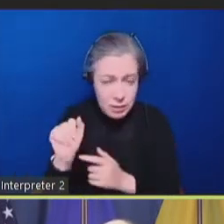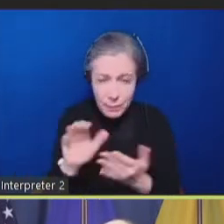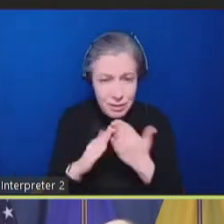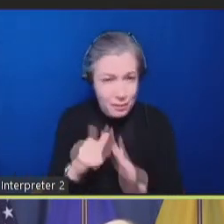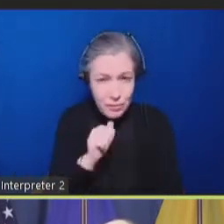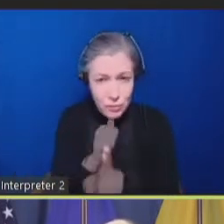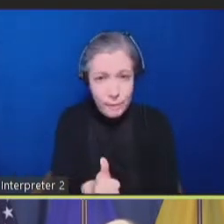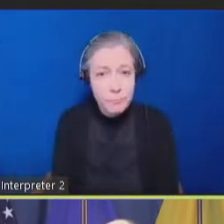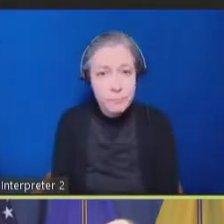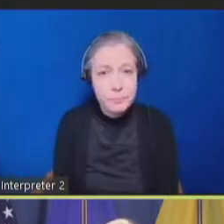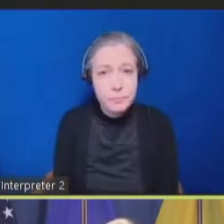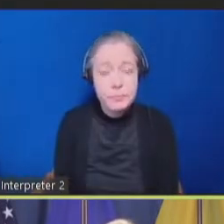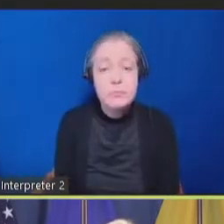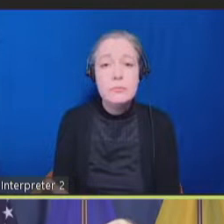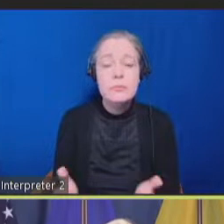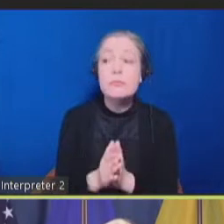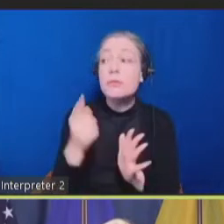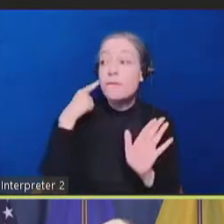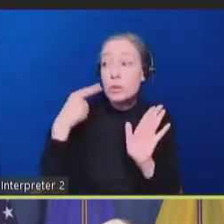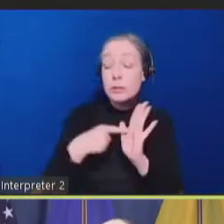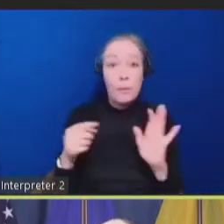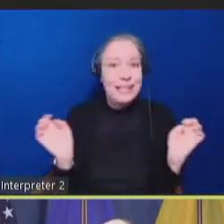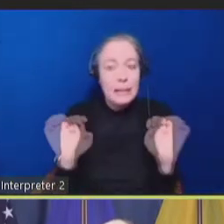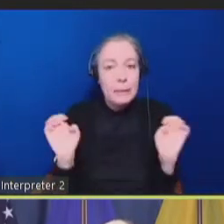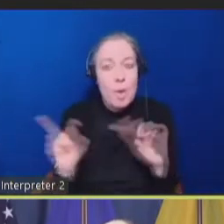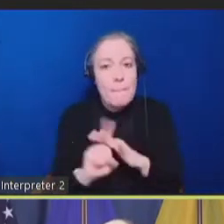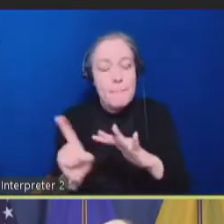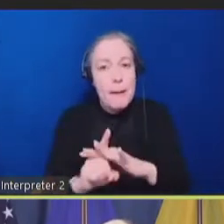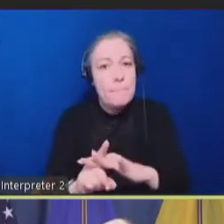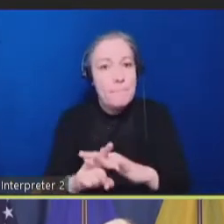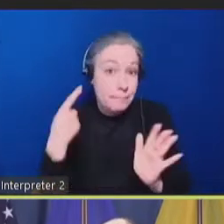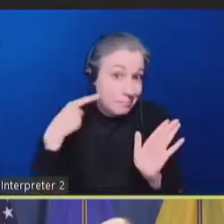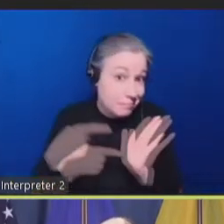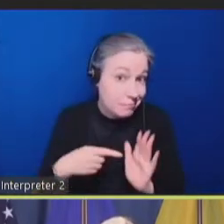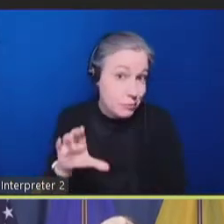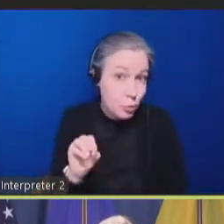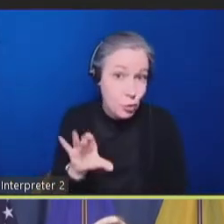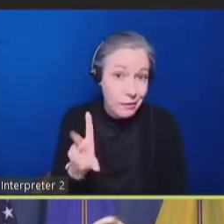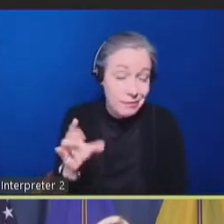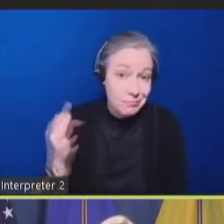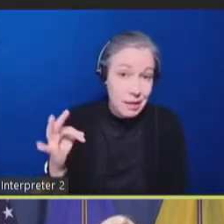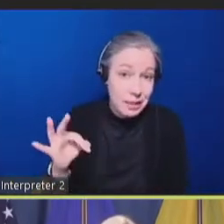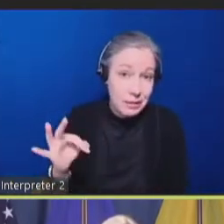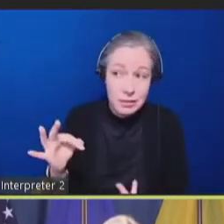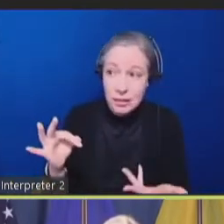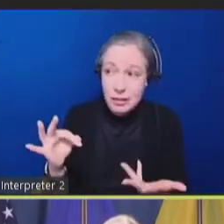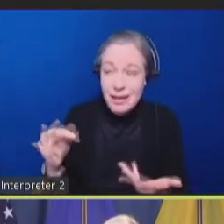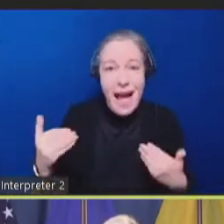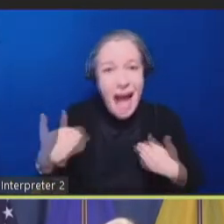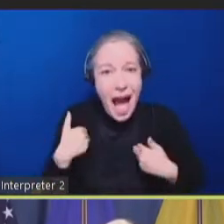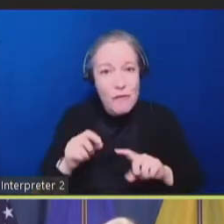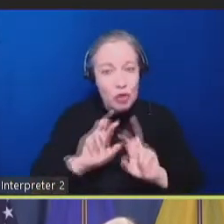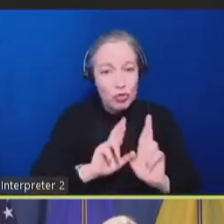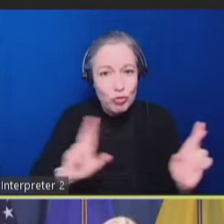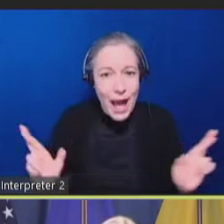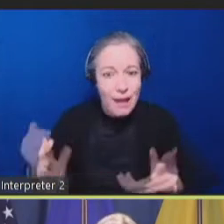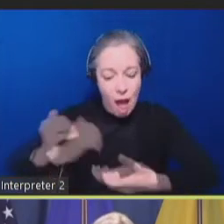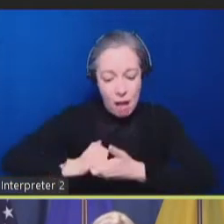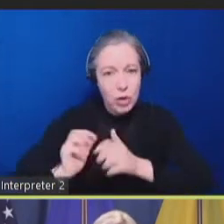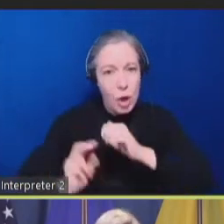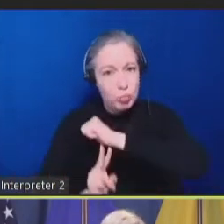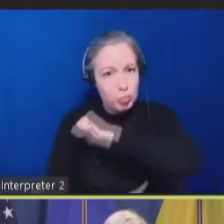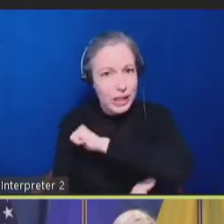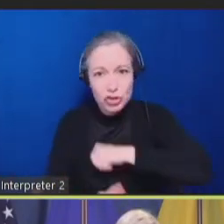So, when emergencies like COVID-19 come up, there's no bridges that have been formed, no meaningful